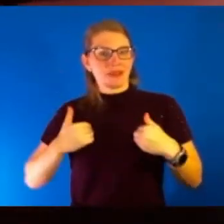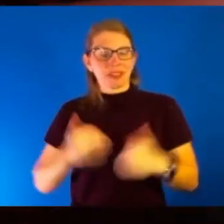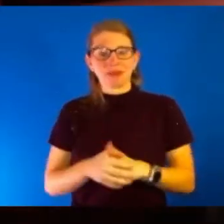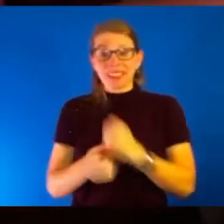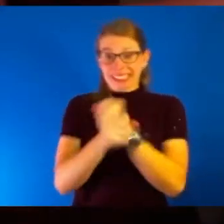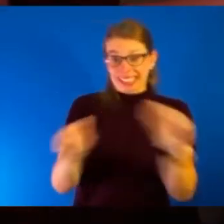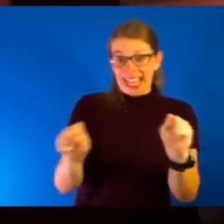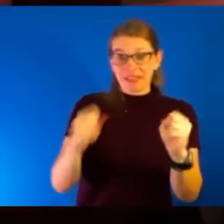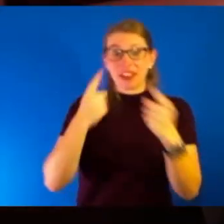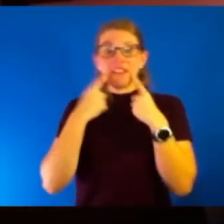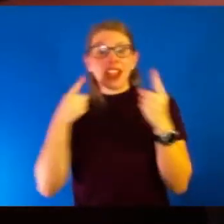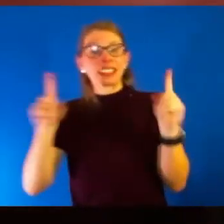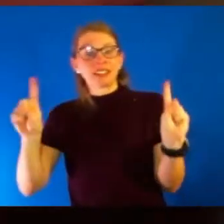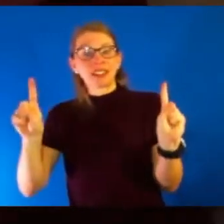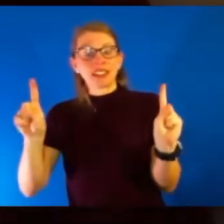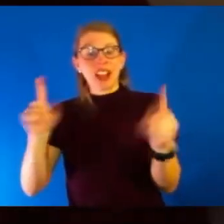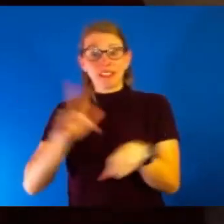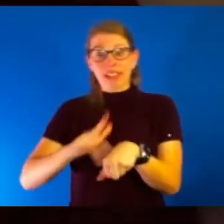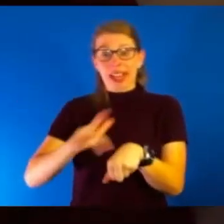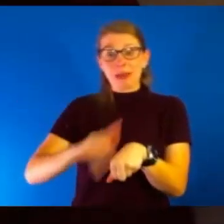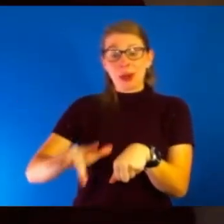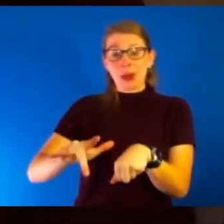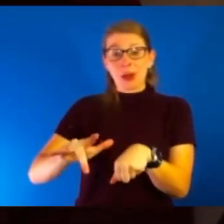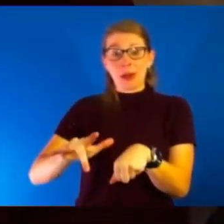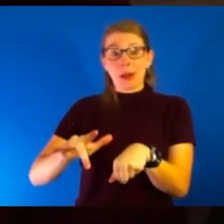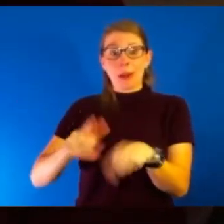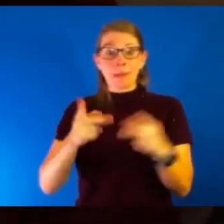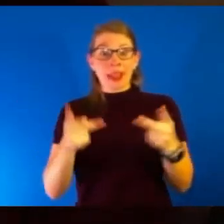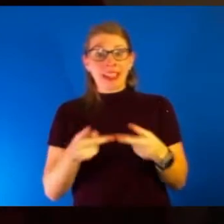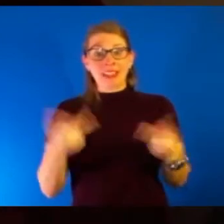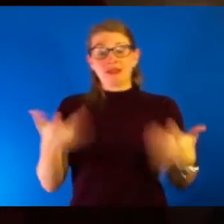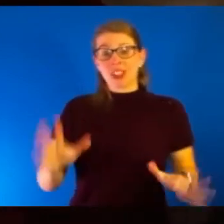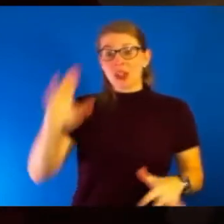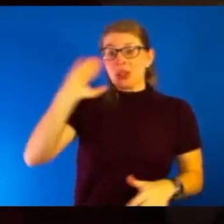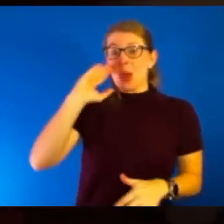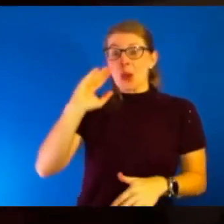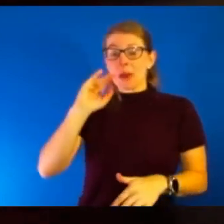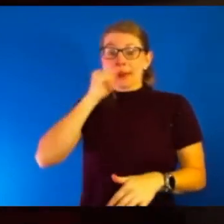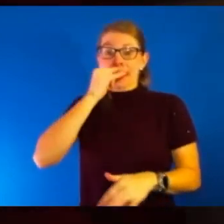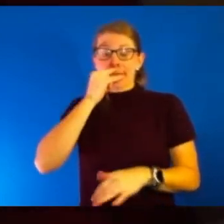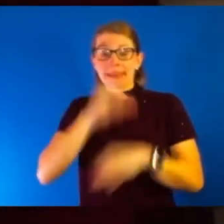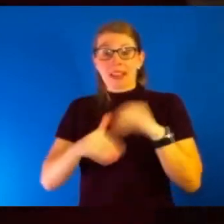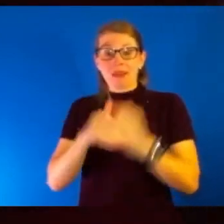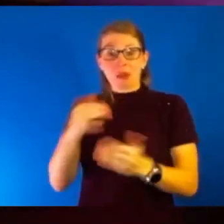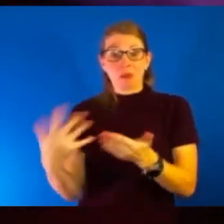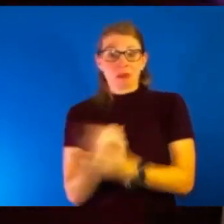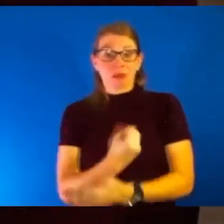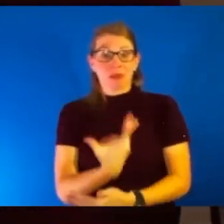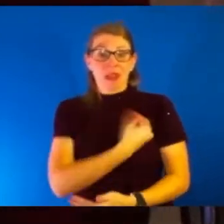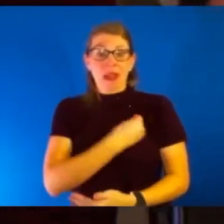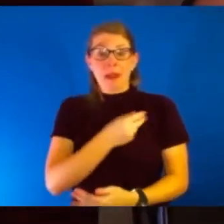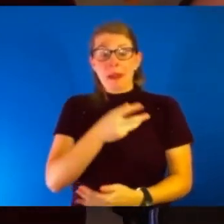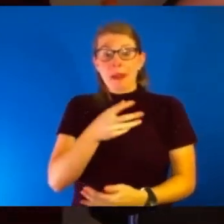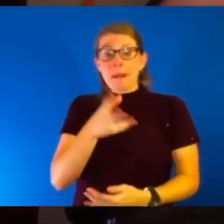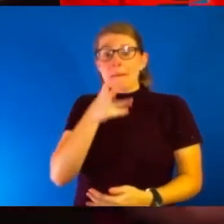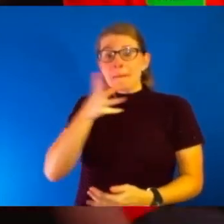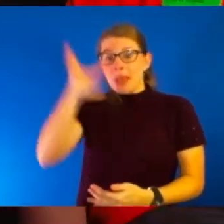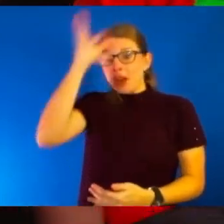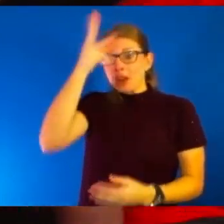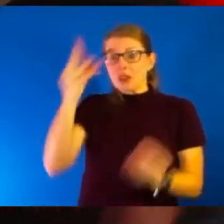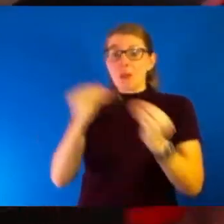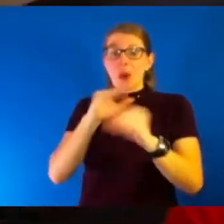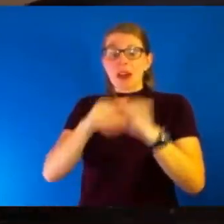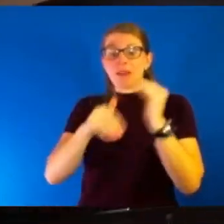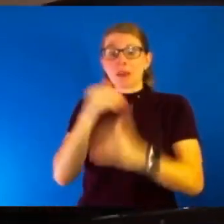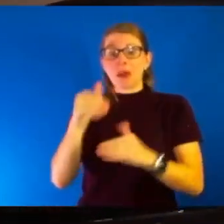effective. It's available in places that we know that kids are more comfortable getting vaccinated. know that parents are more comfortable seeking care. And